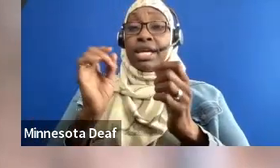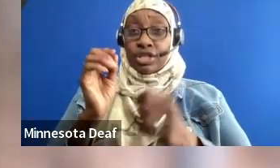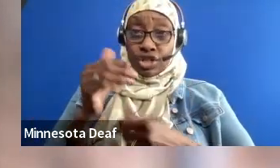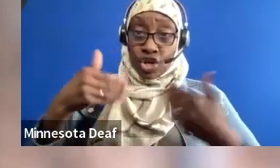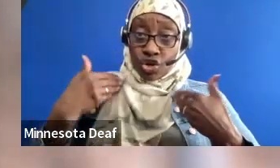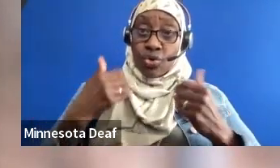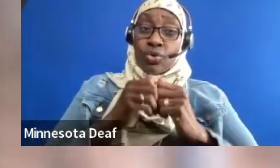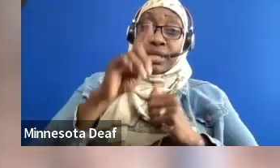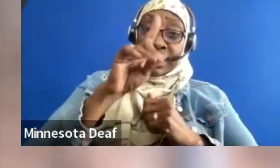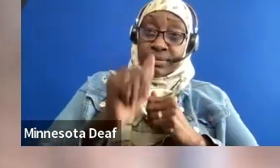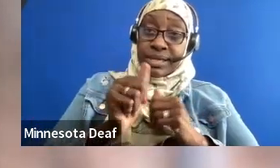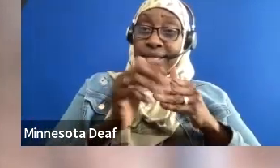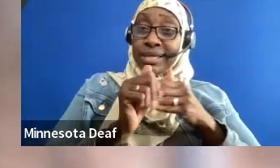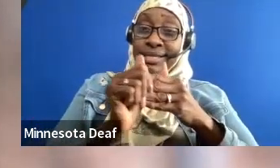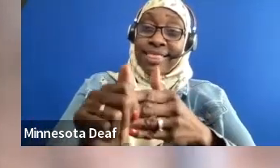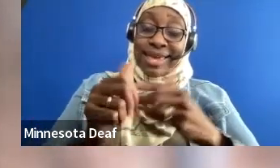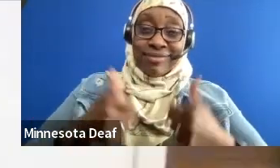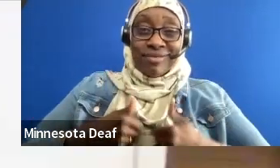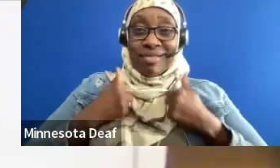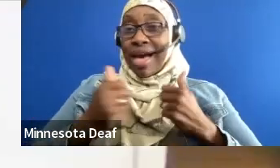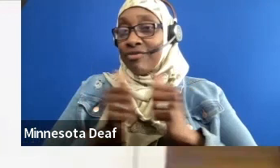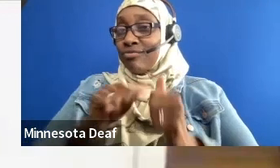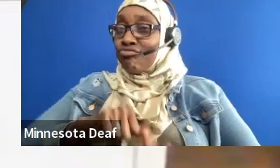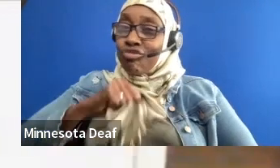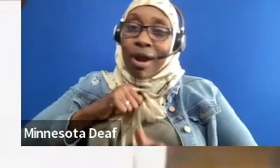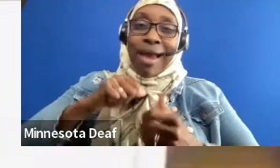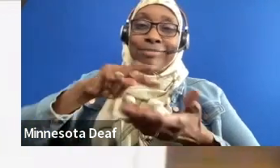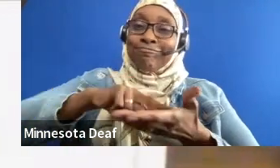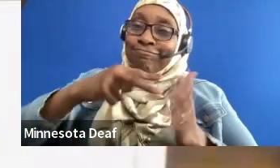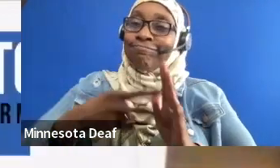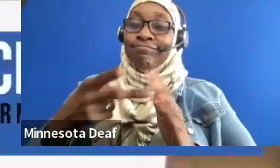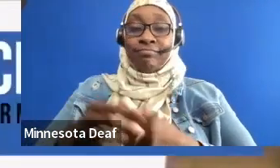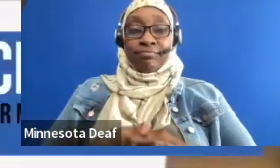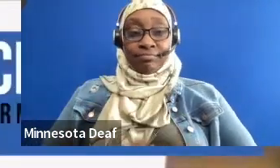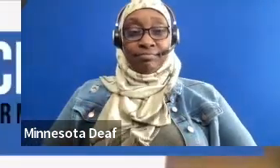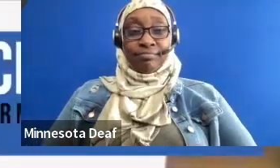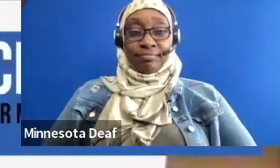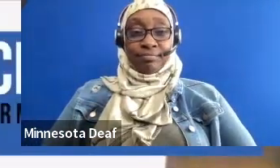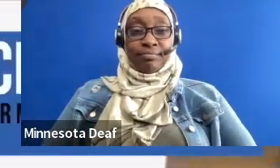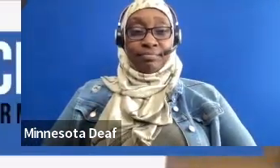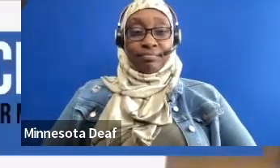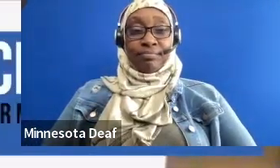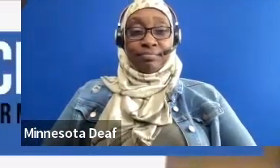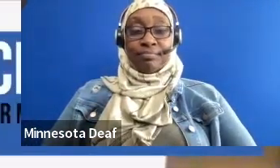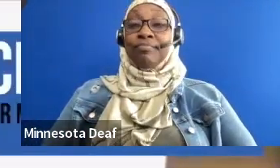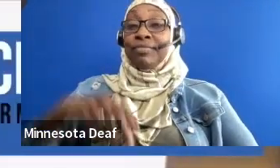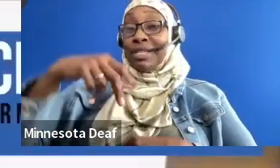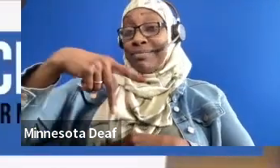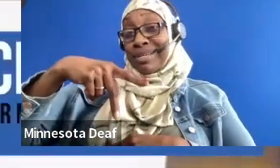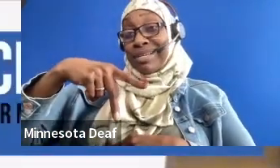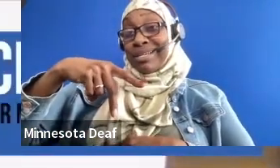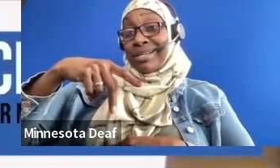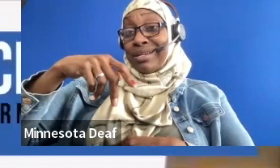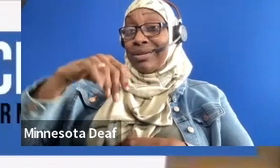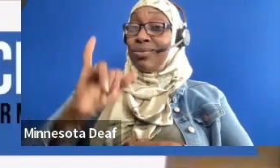lives, build with dignity, pride, and purpose. He was a shy guy to start, and PYD gave him experiences that were really